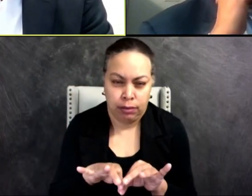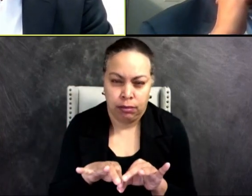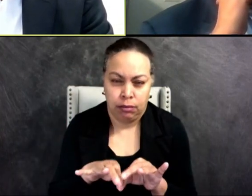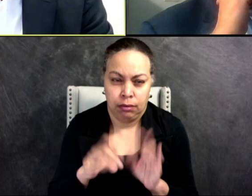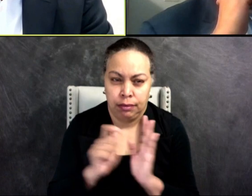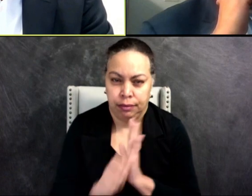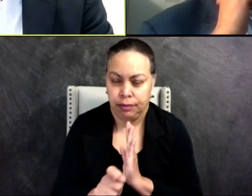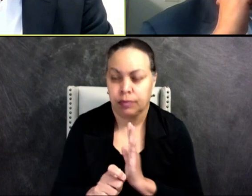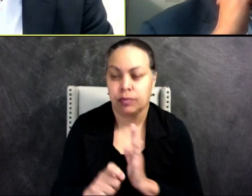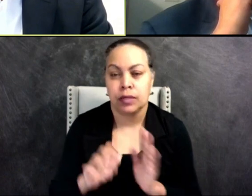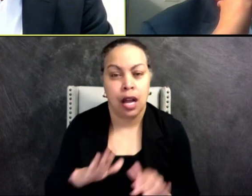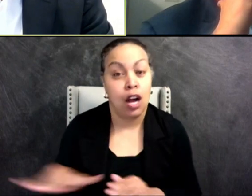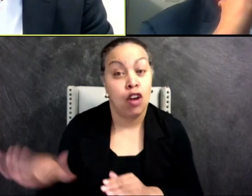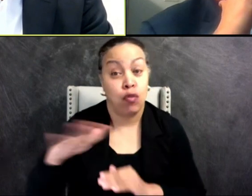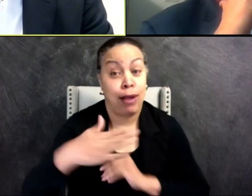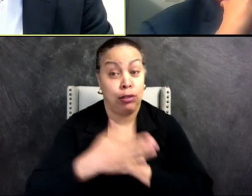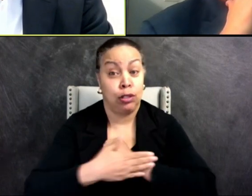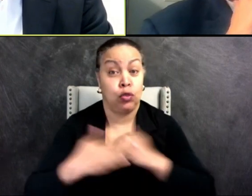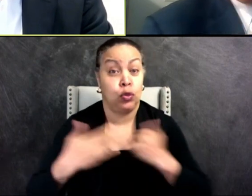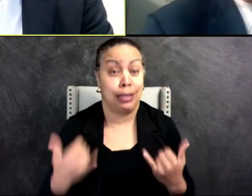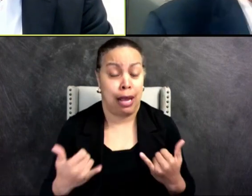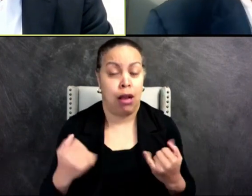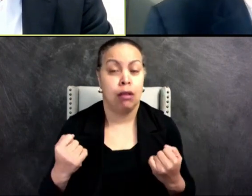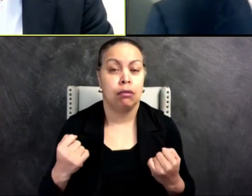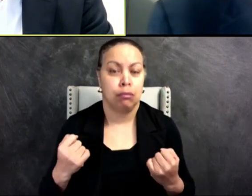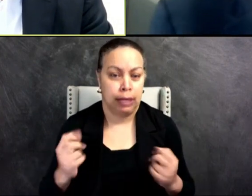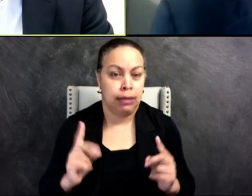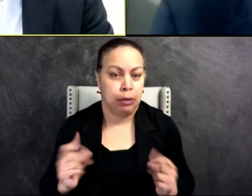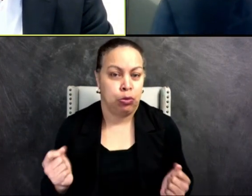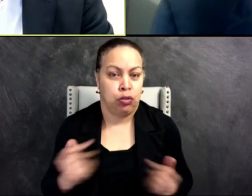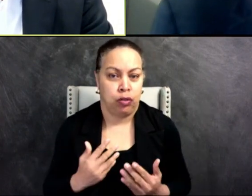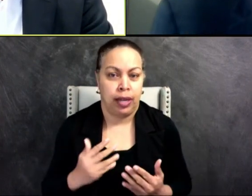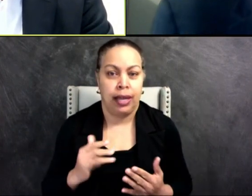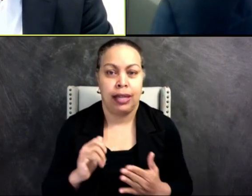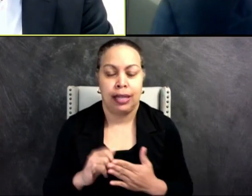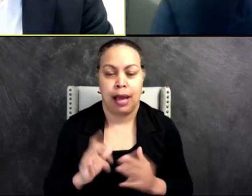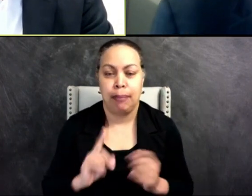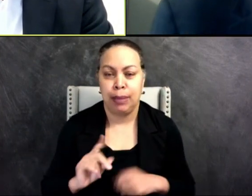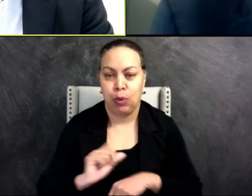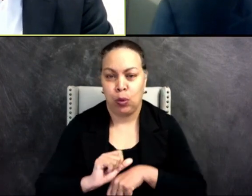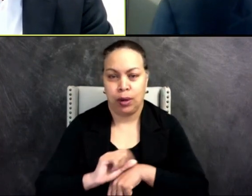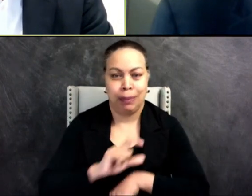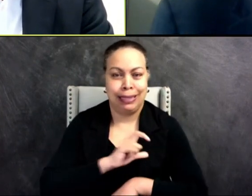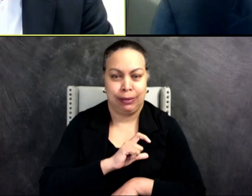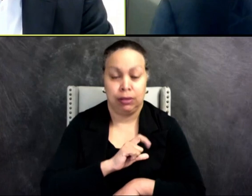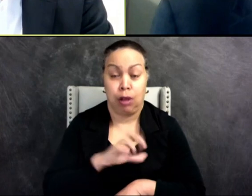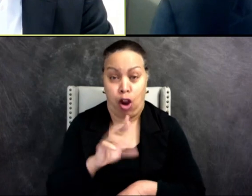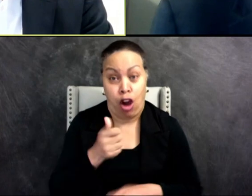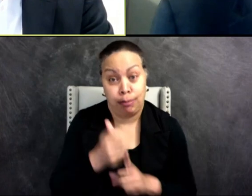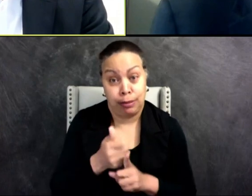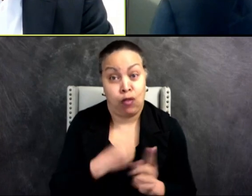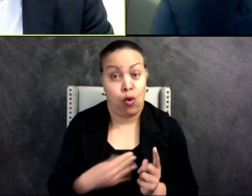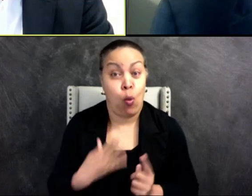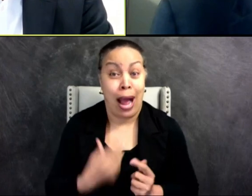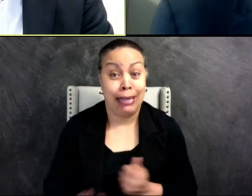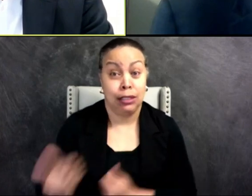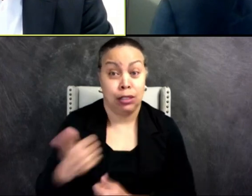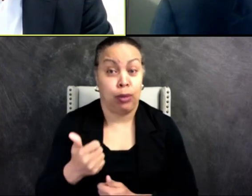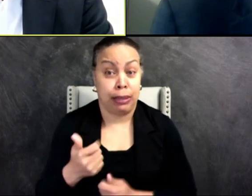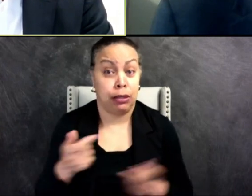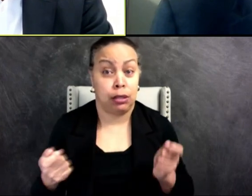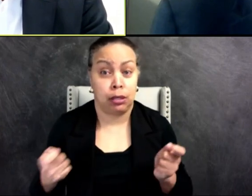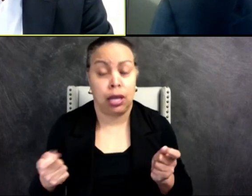Across the country right now, there's a fear that many folks on police departments are white supremacists, that they actually do